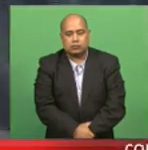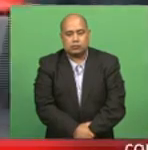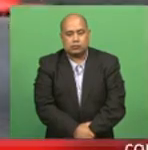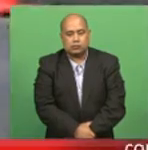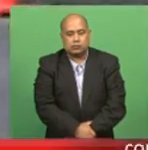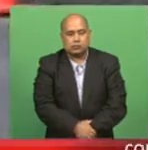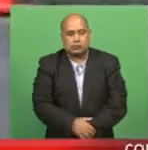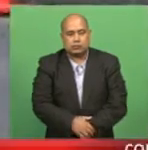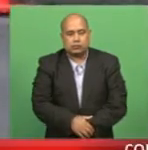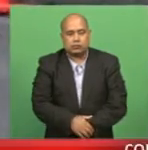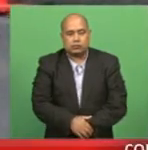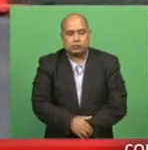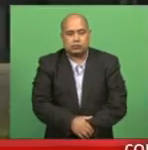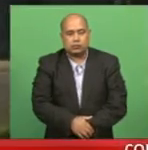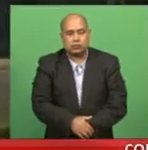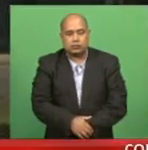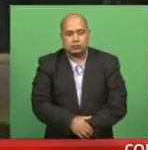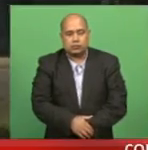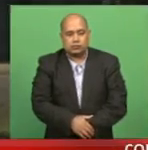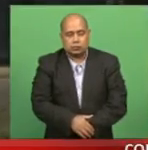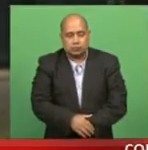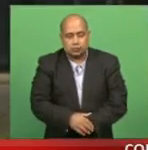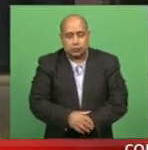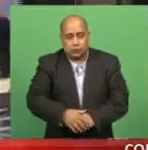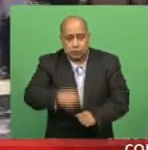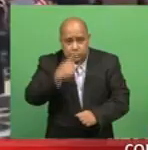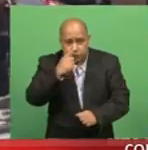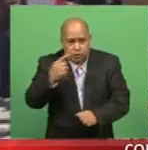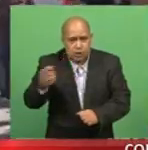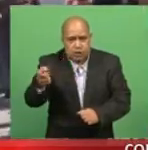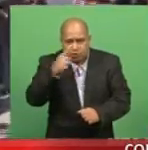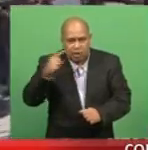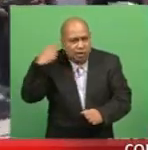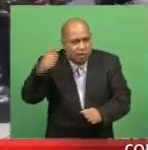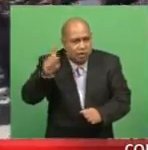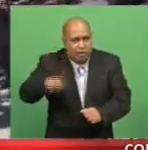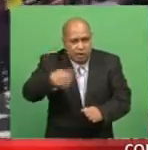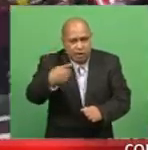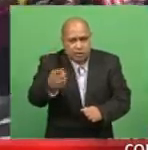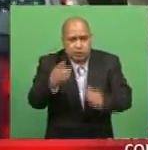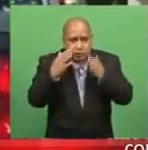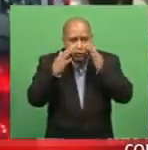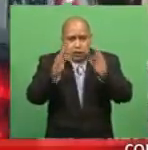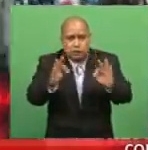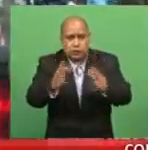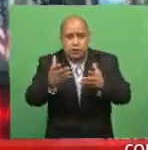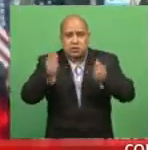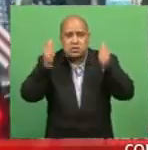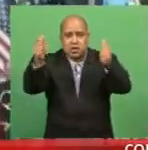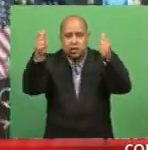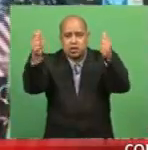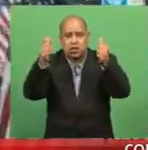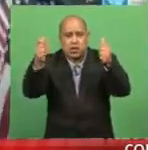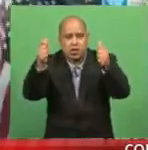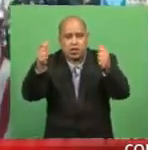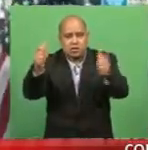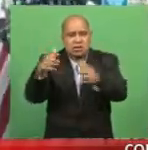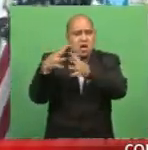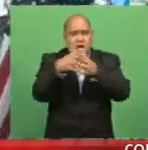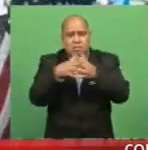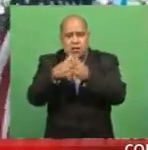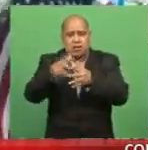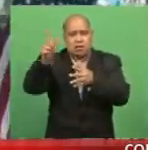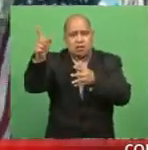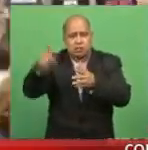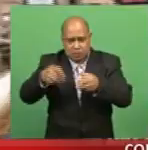Up ahead, people continue breaching curfew and protests on US streets over COVID-19